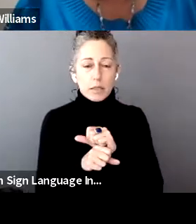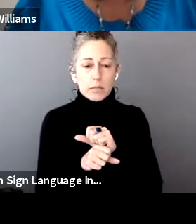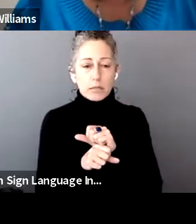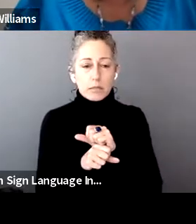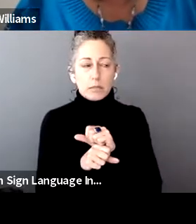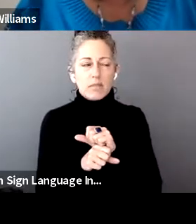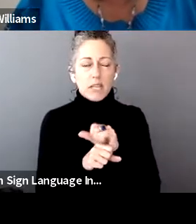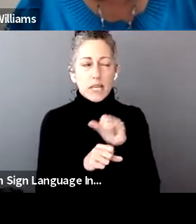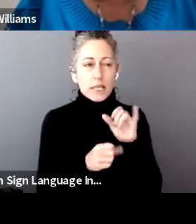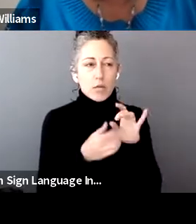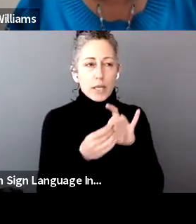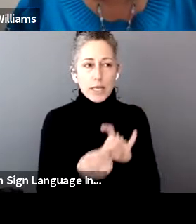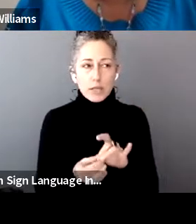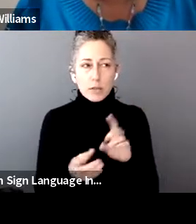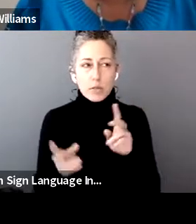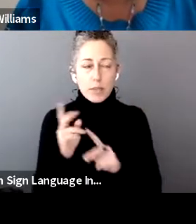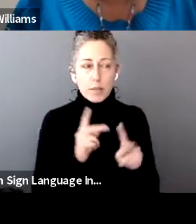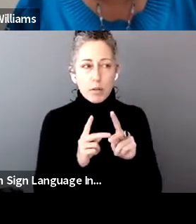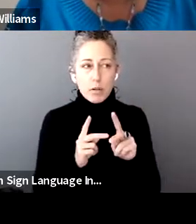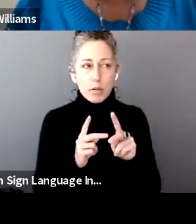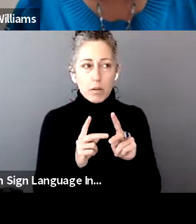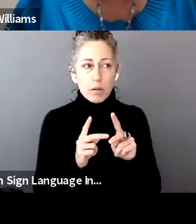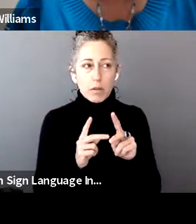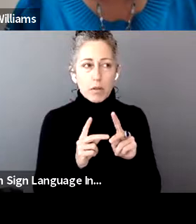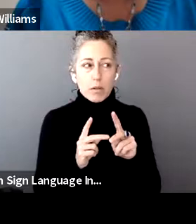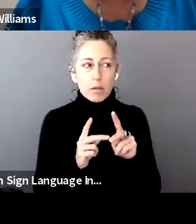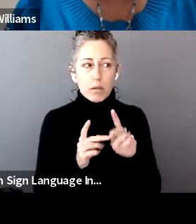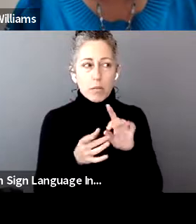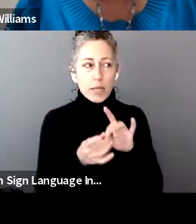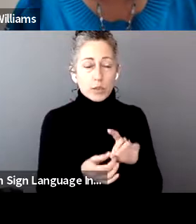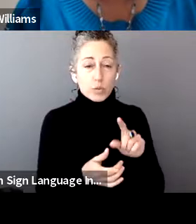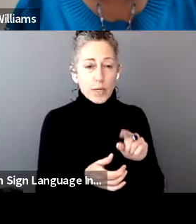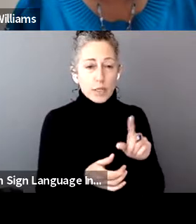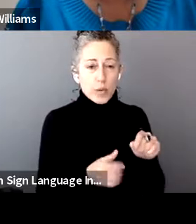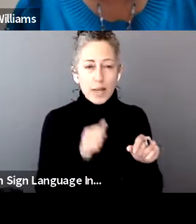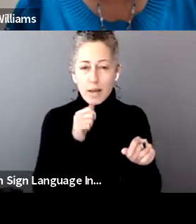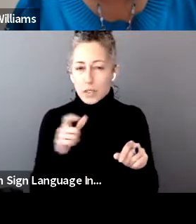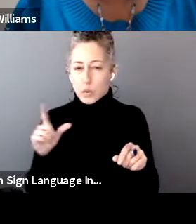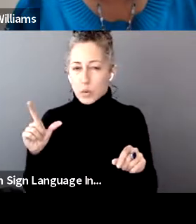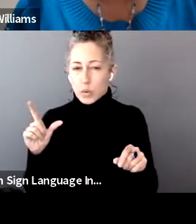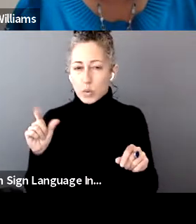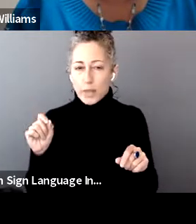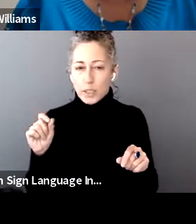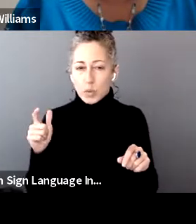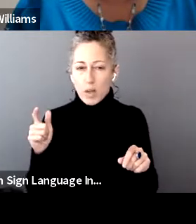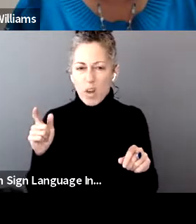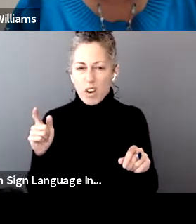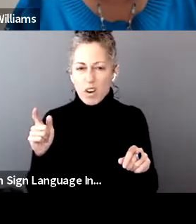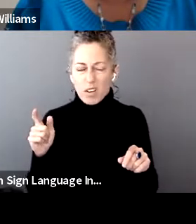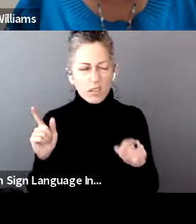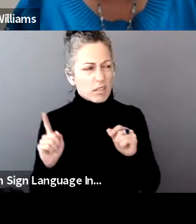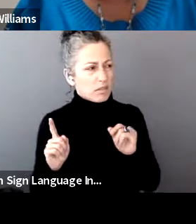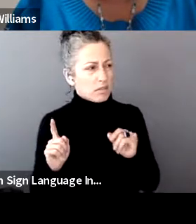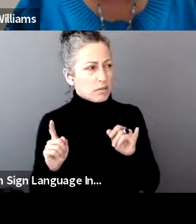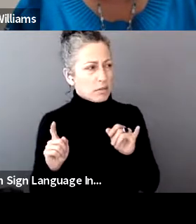receive in 2020, not 2021? I wonder what is that question in regards to, do you all remember? That was an early on